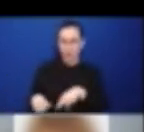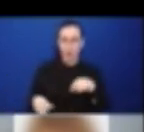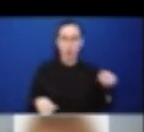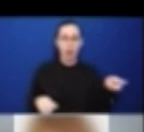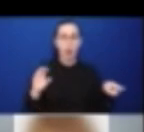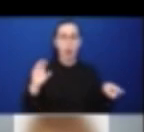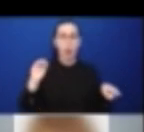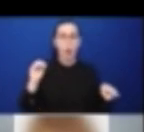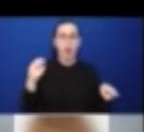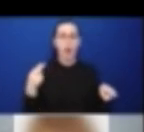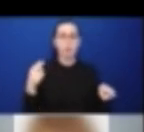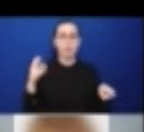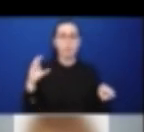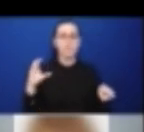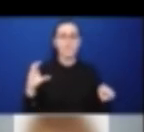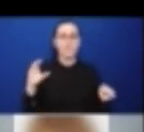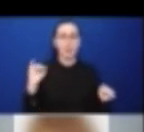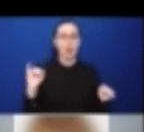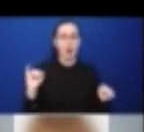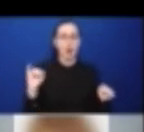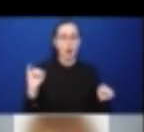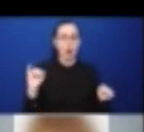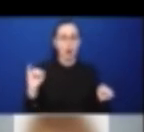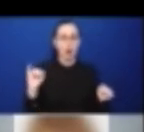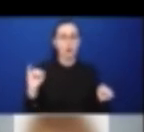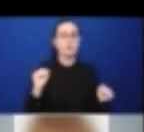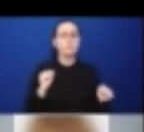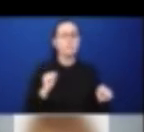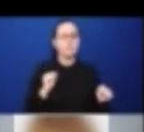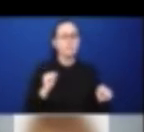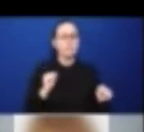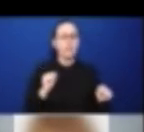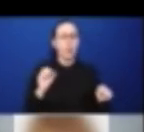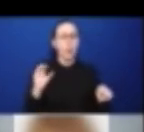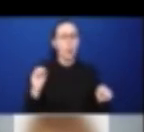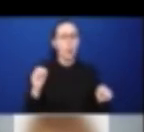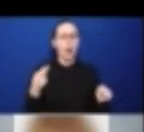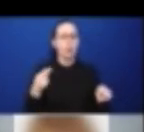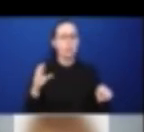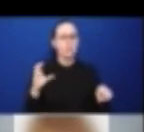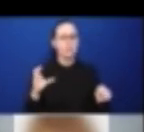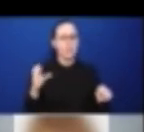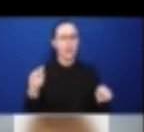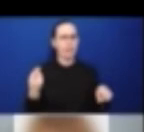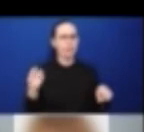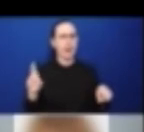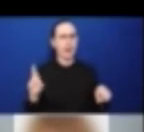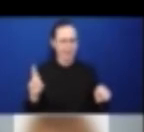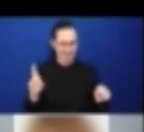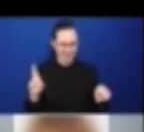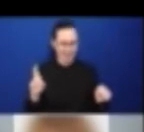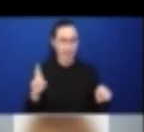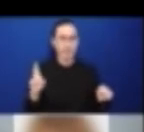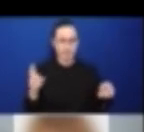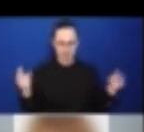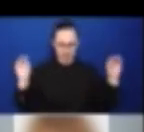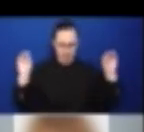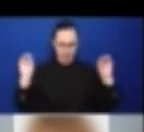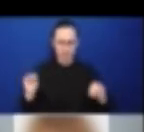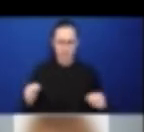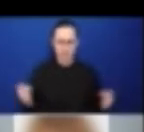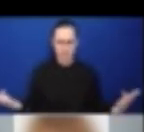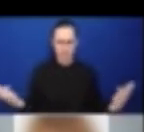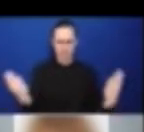analytical model that we used to look into those policies. There was a total of 362 policy